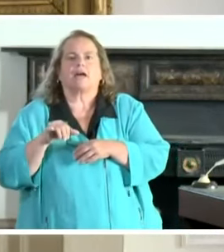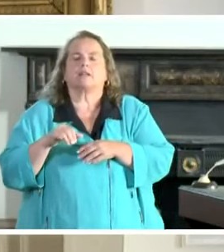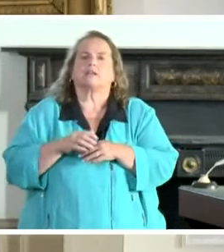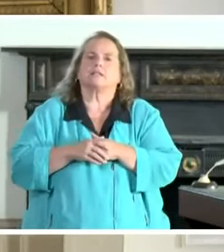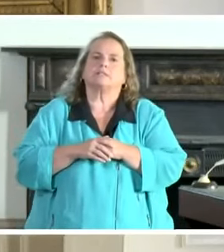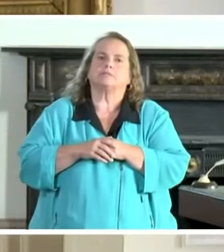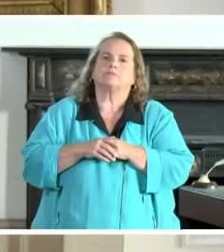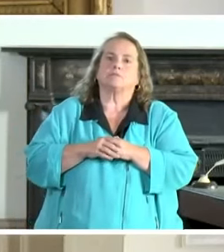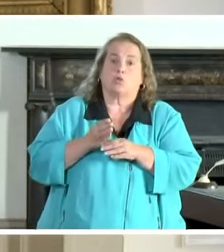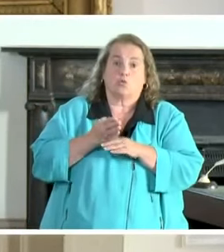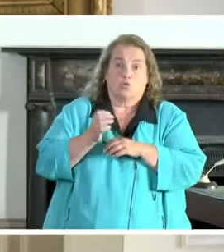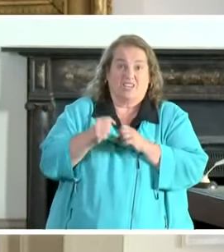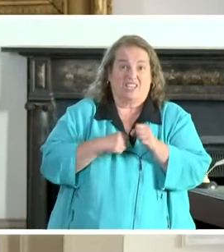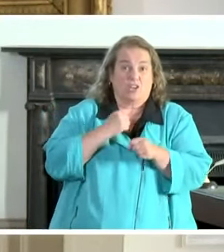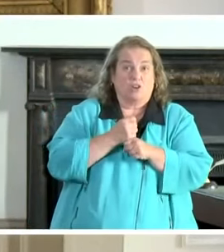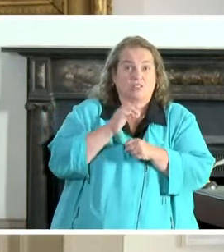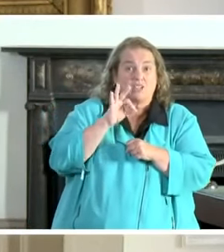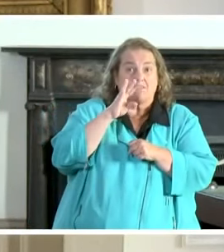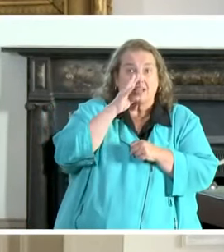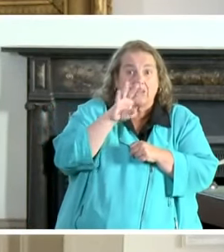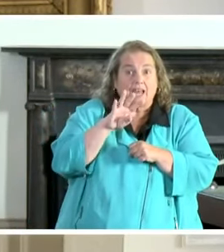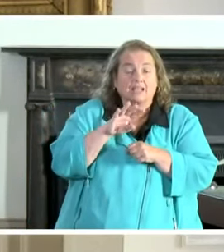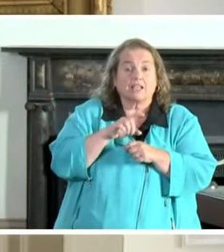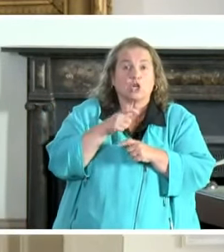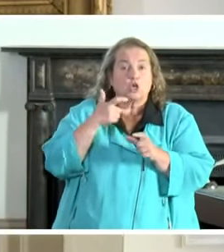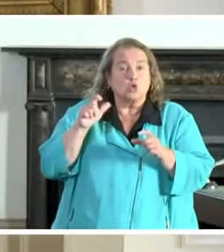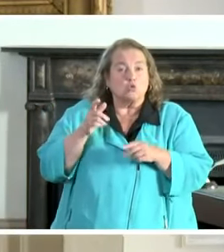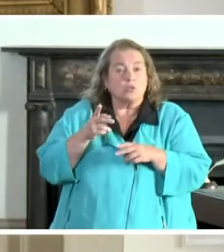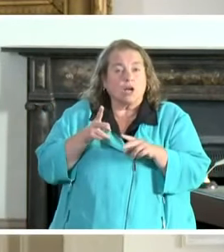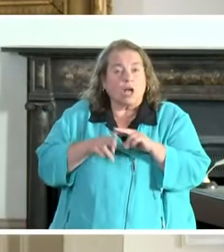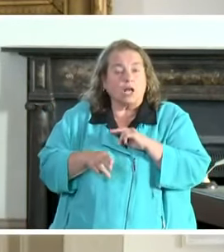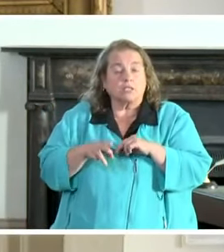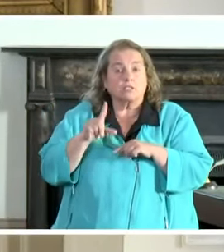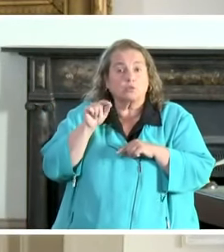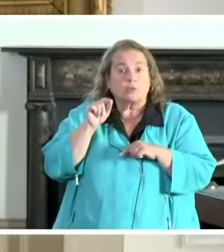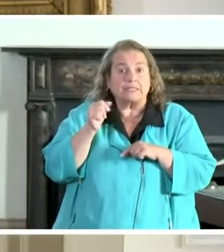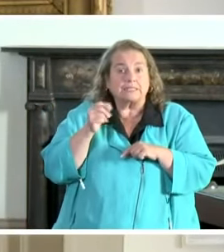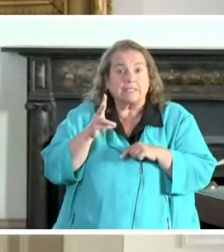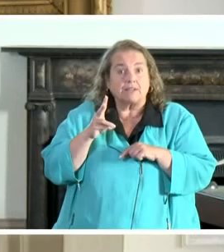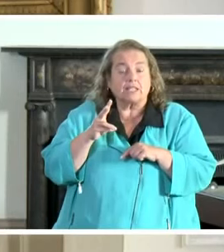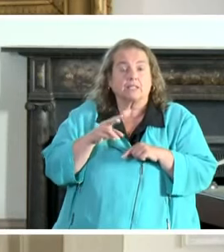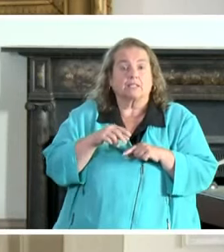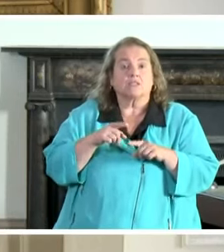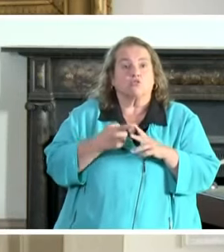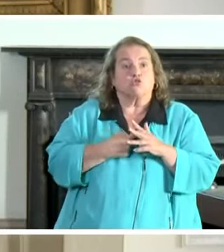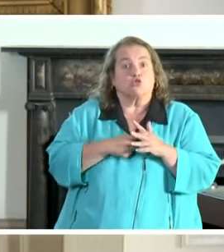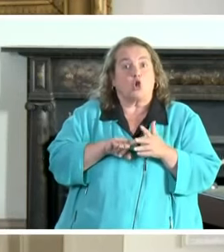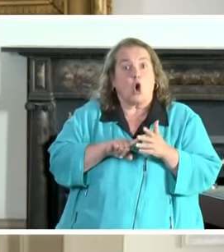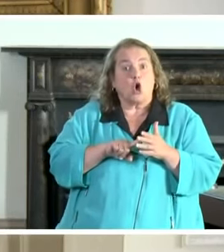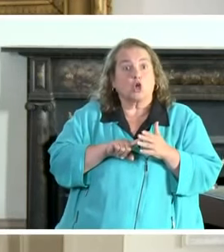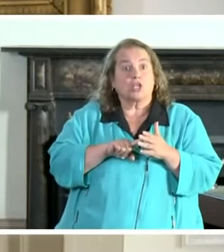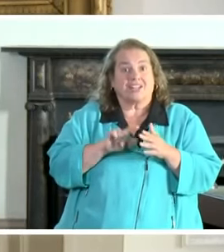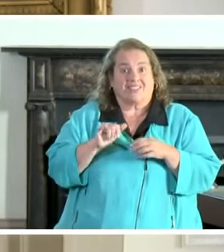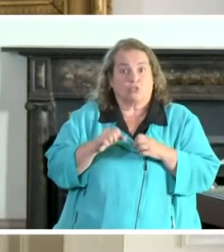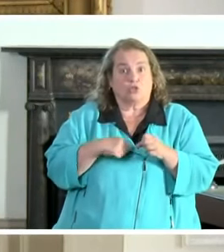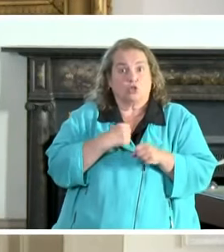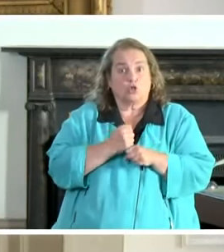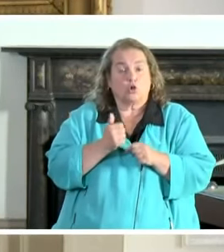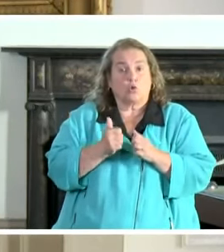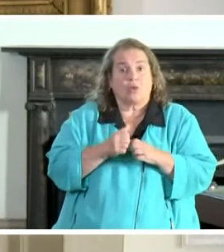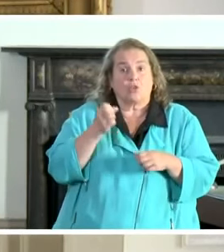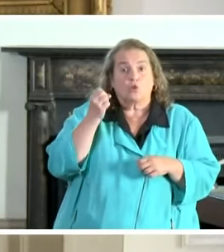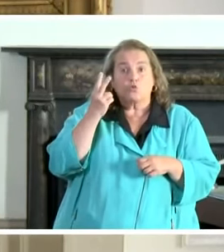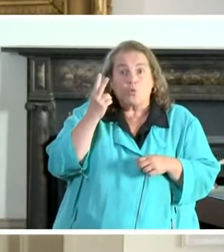years of neglect and then huge cuts in 2017, started this year with